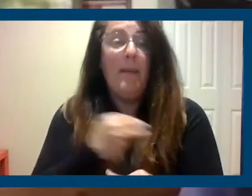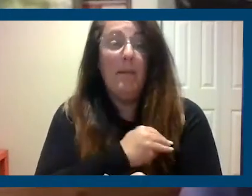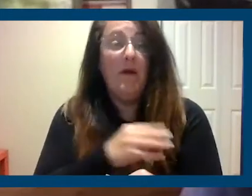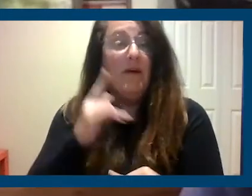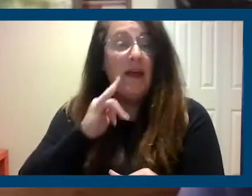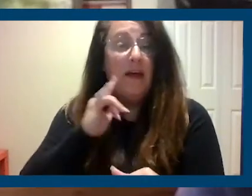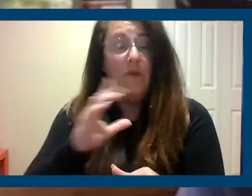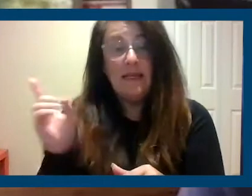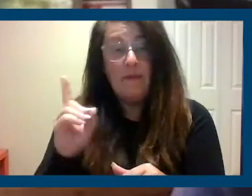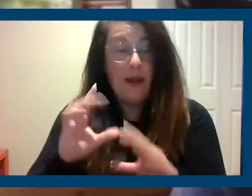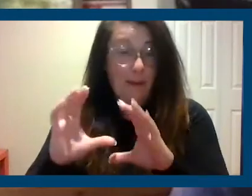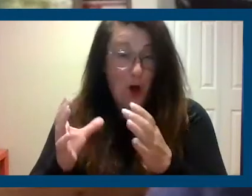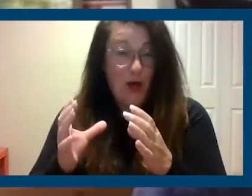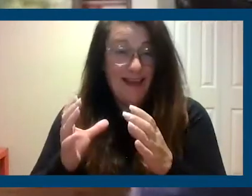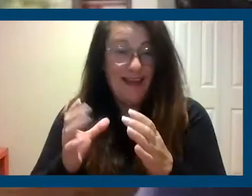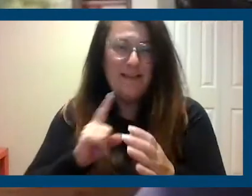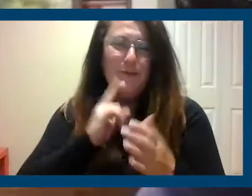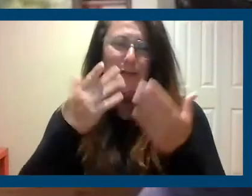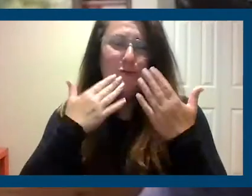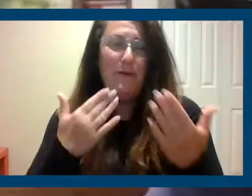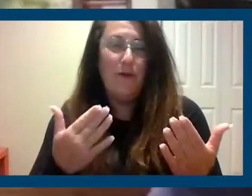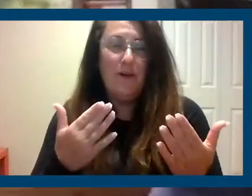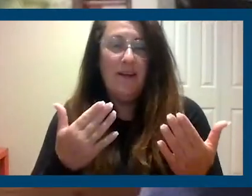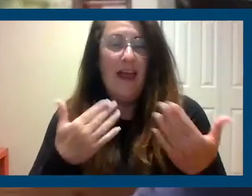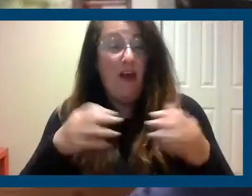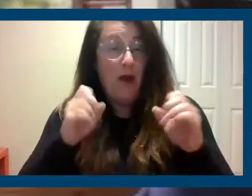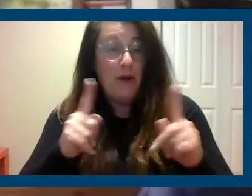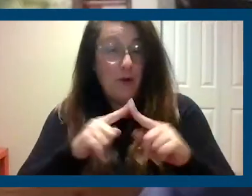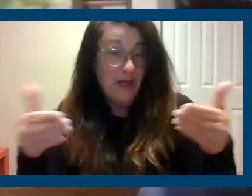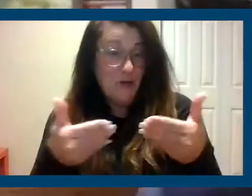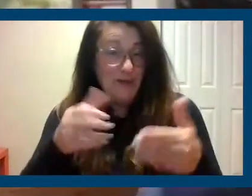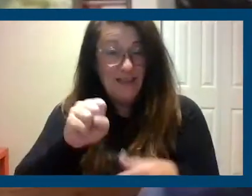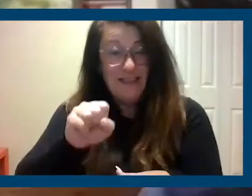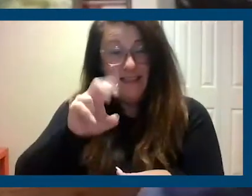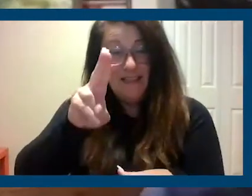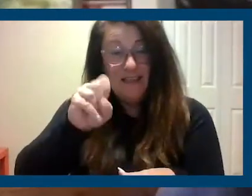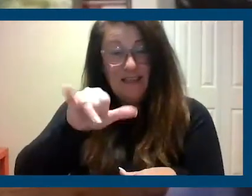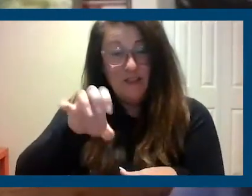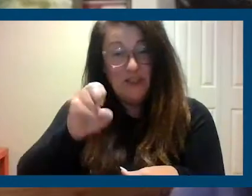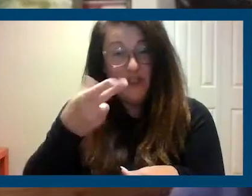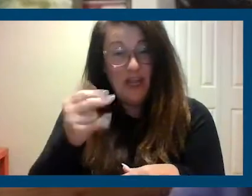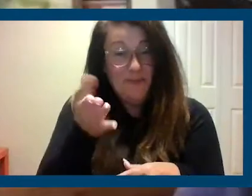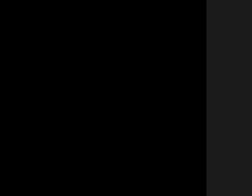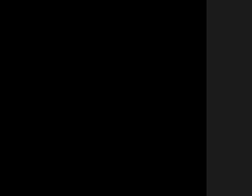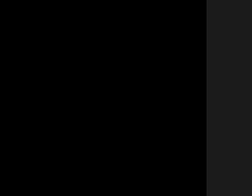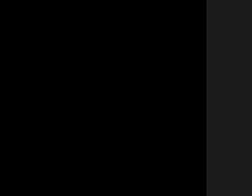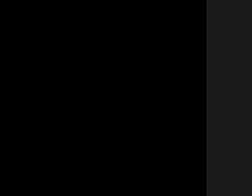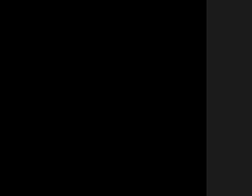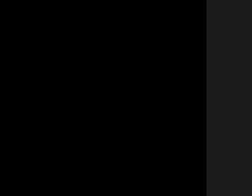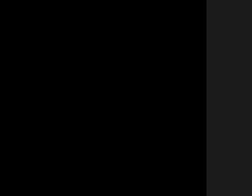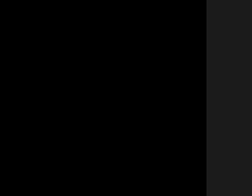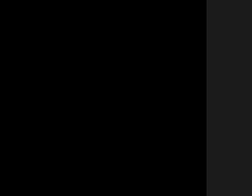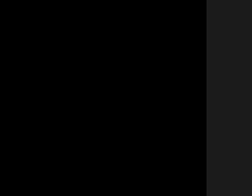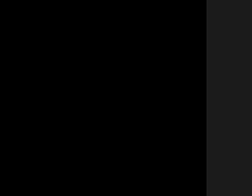Party. So I'm grateful to have the opportunity to introduce Susie Shannon. Susie? Hi,